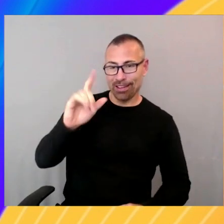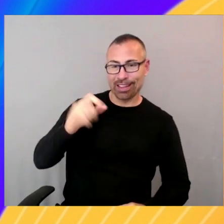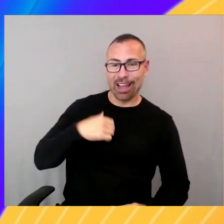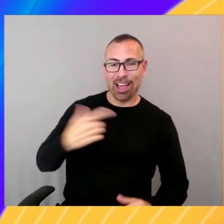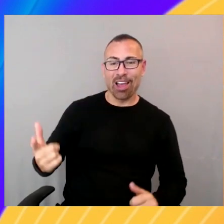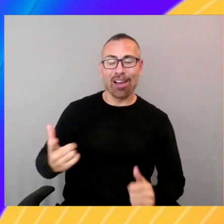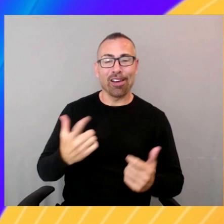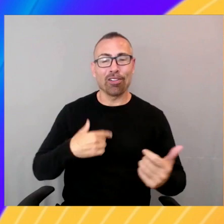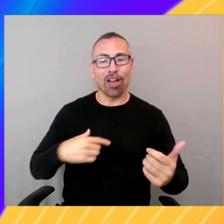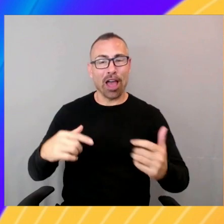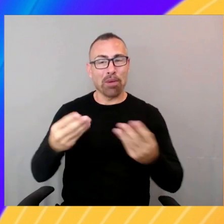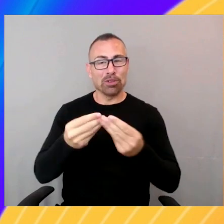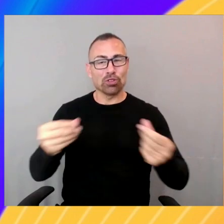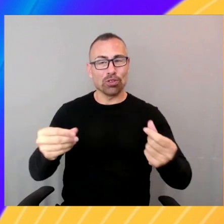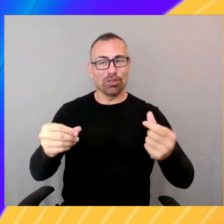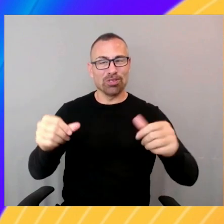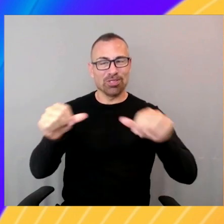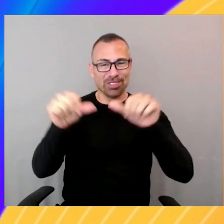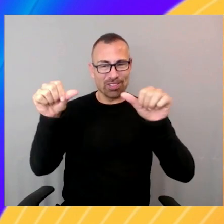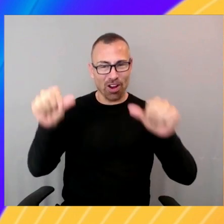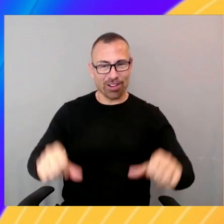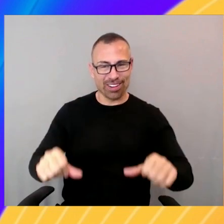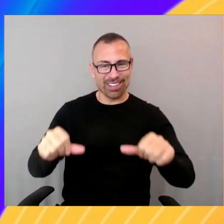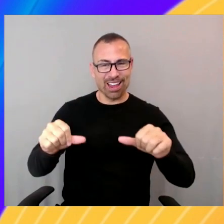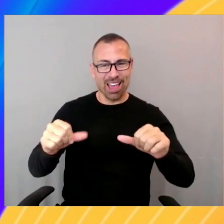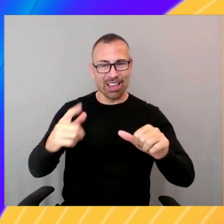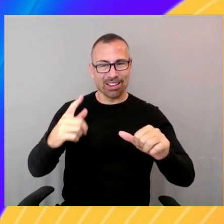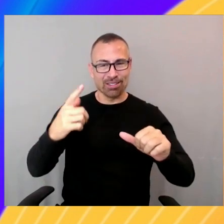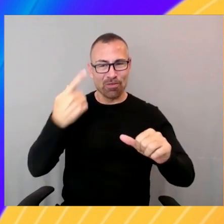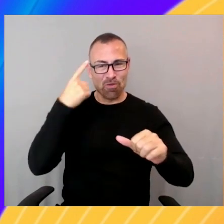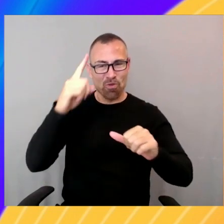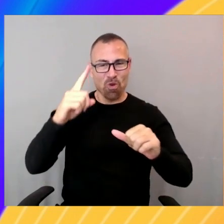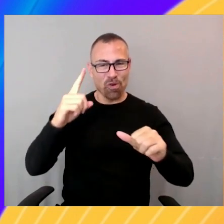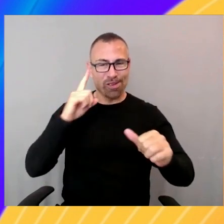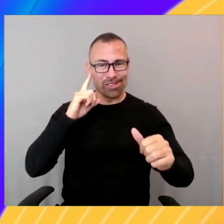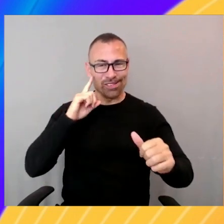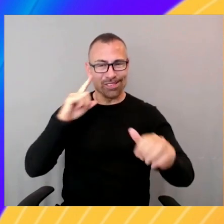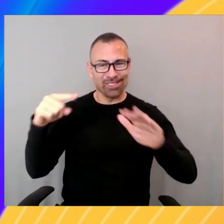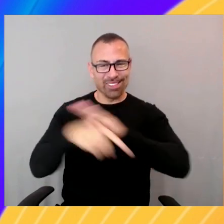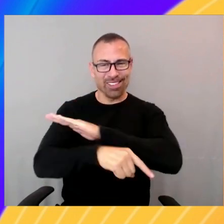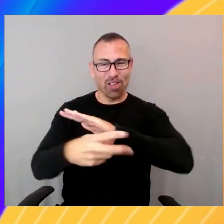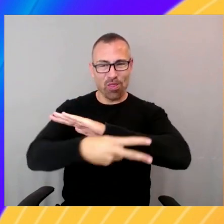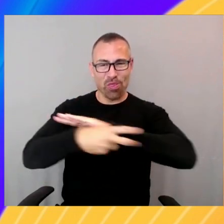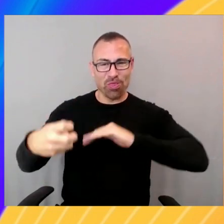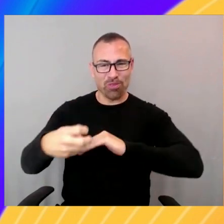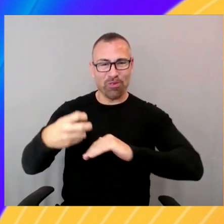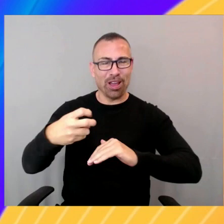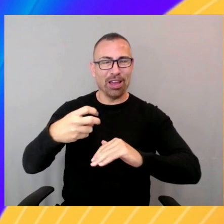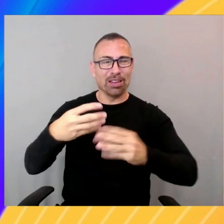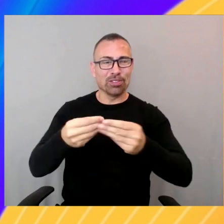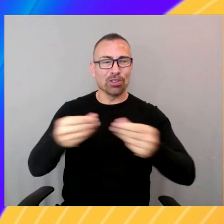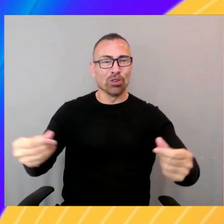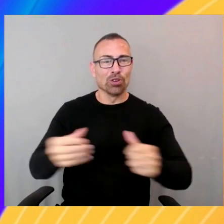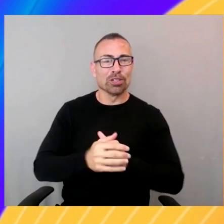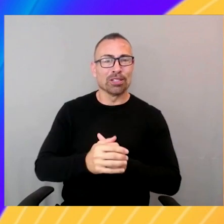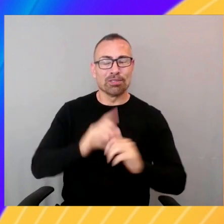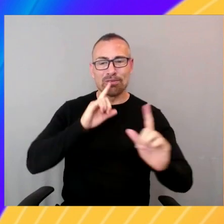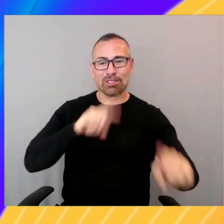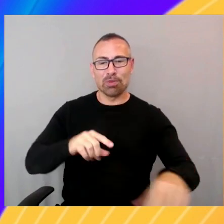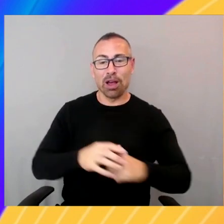detection and incident response. I'm going to time you Kyle and I'm going to see if you can make that shorter and faster every single time as we go throughout the day.